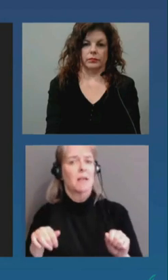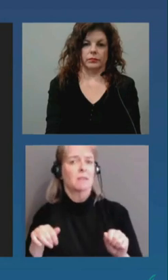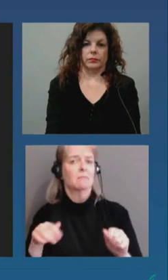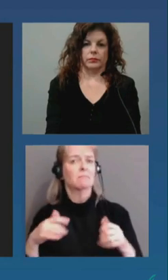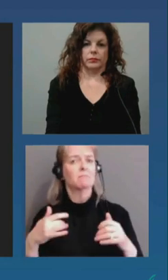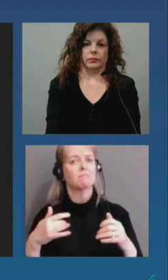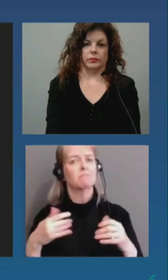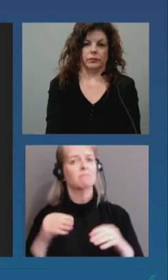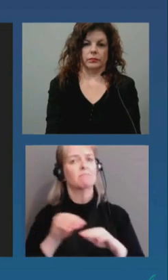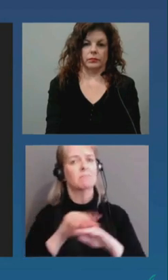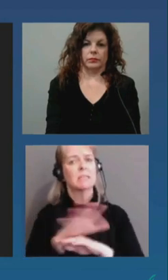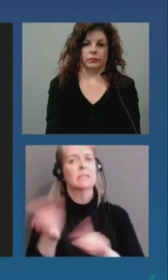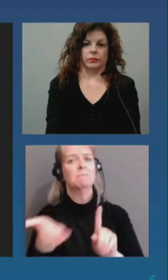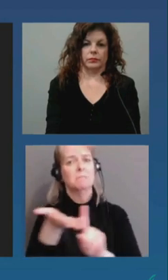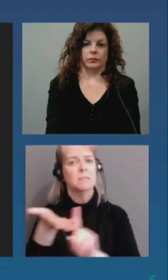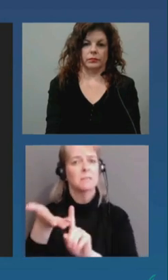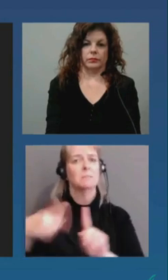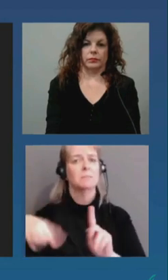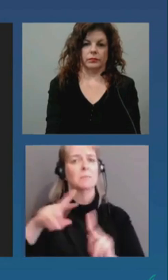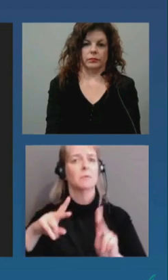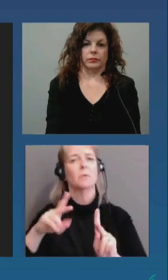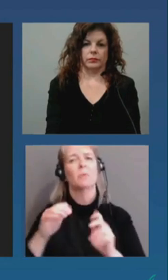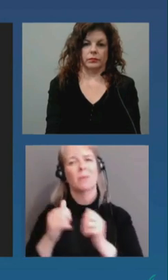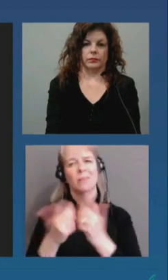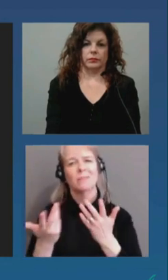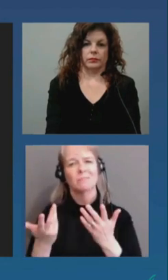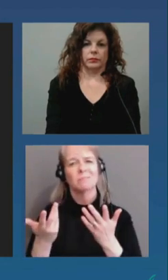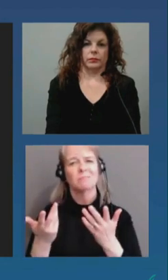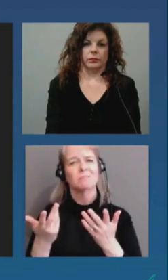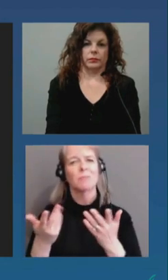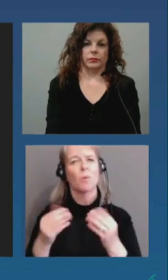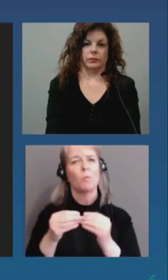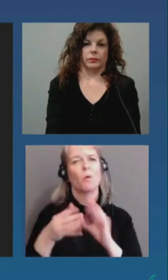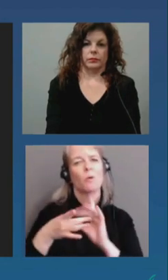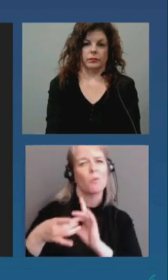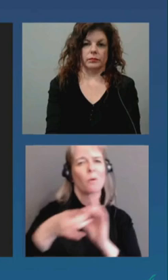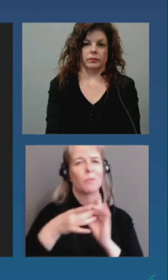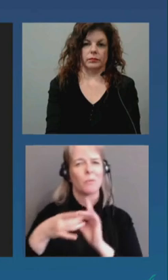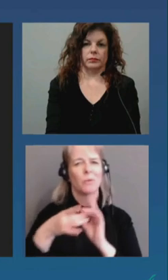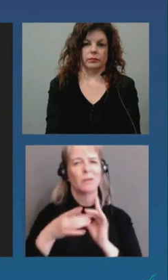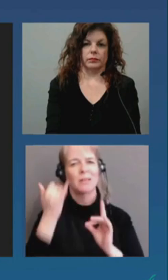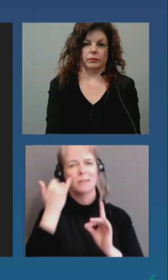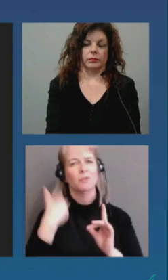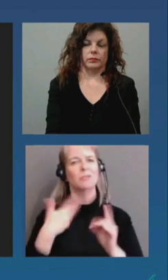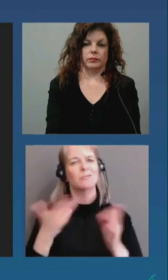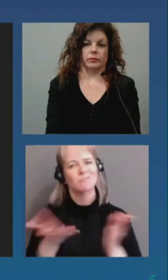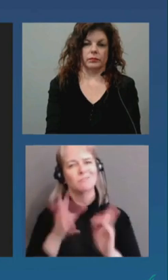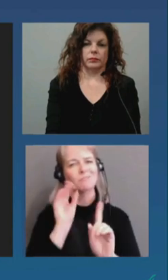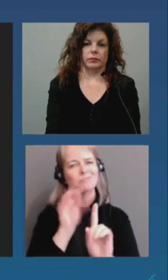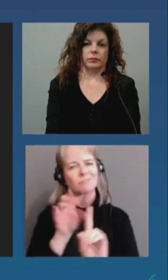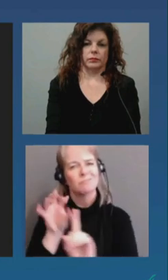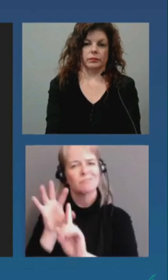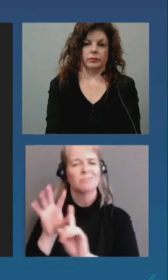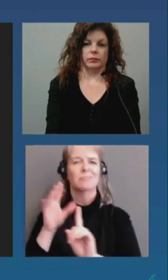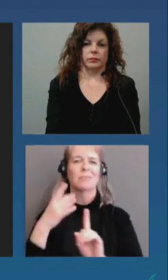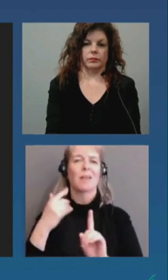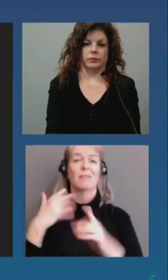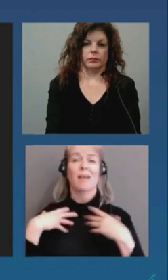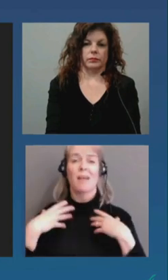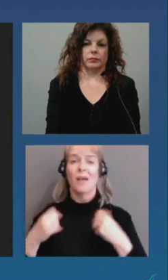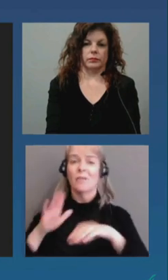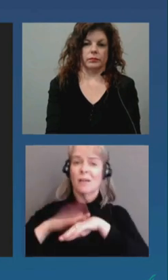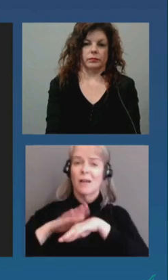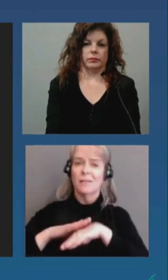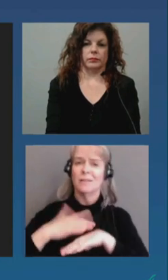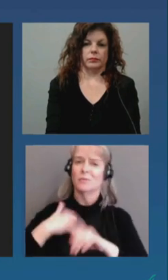and ultimately greater levels of cooperation from the public around following the health guidelines that have been repeated several times today